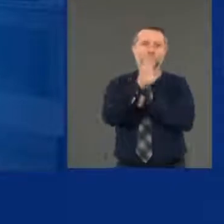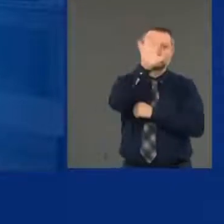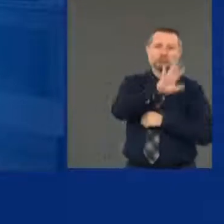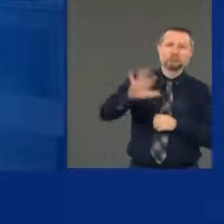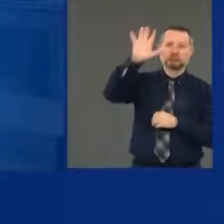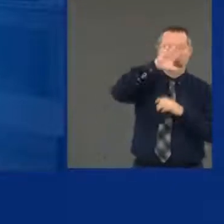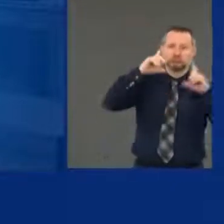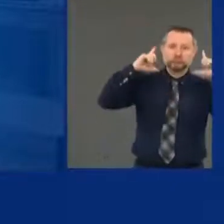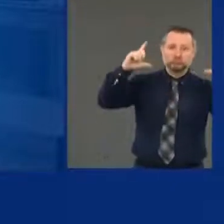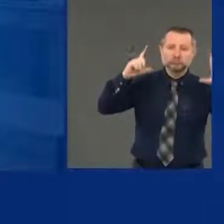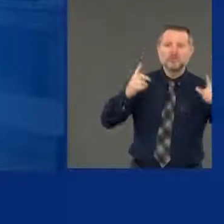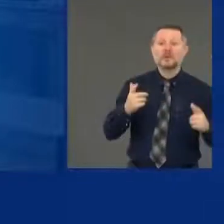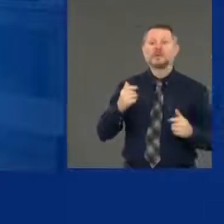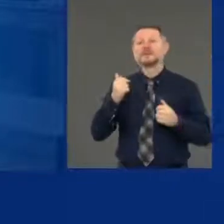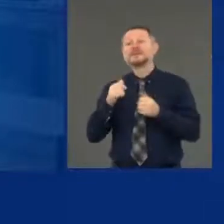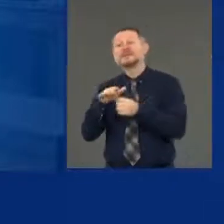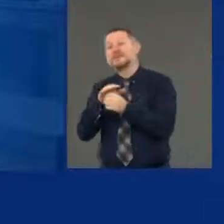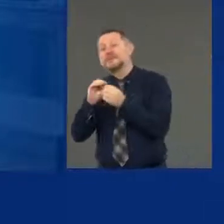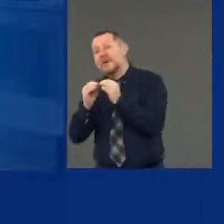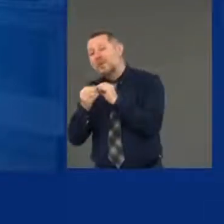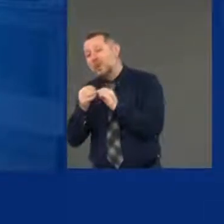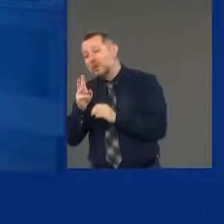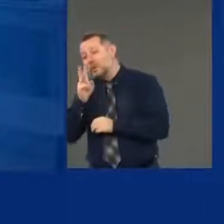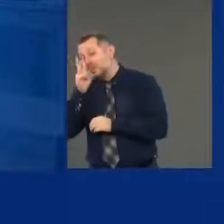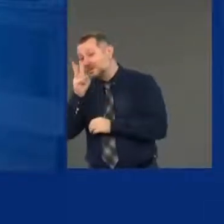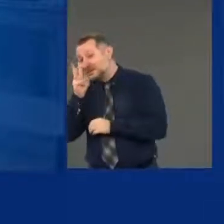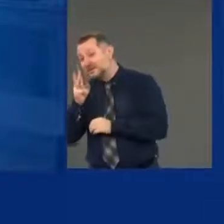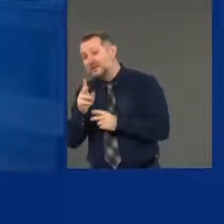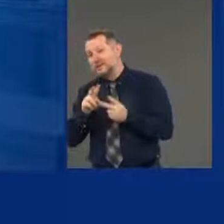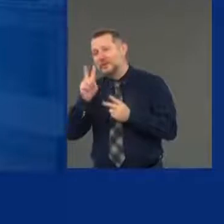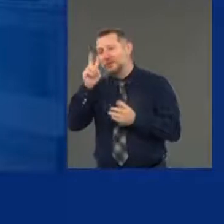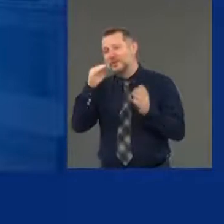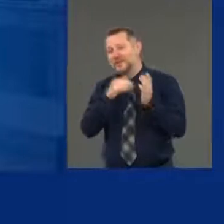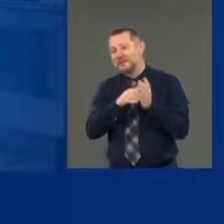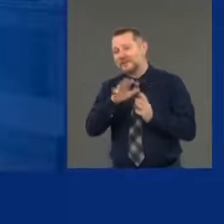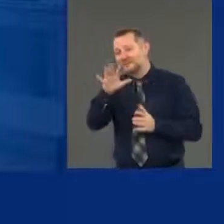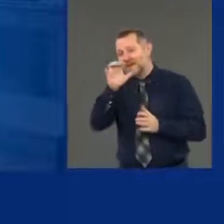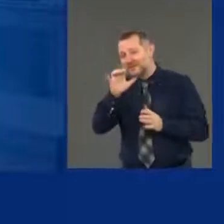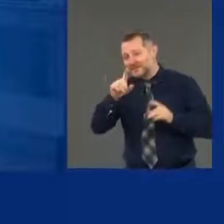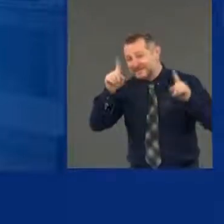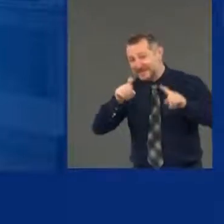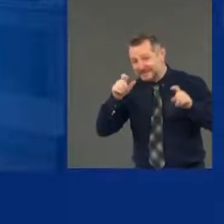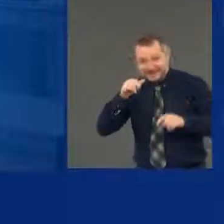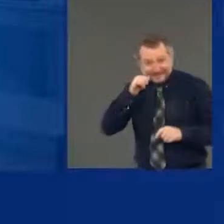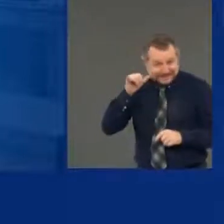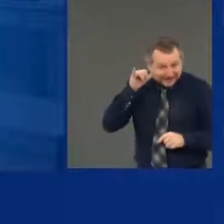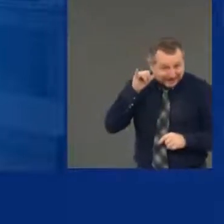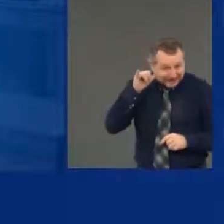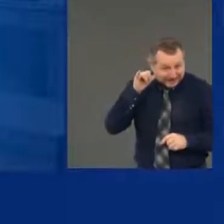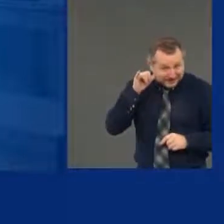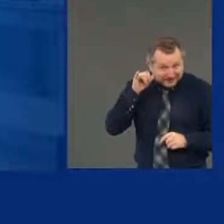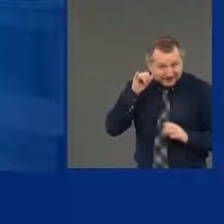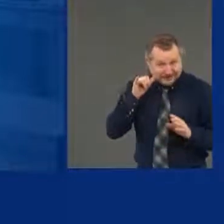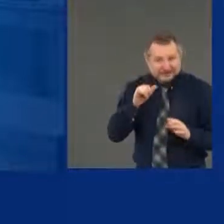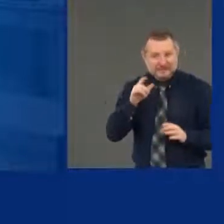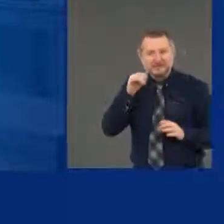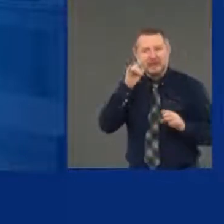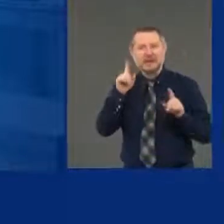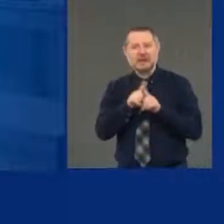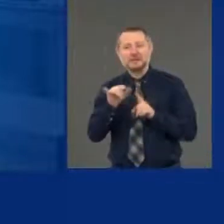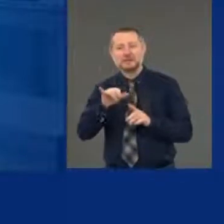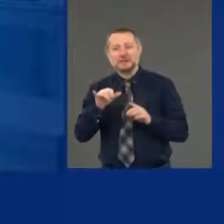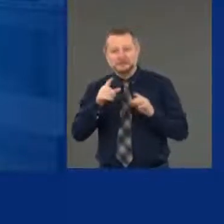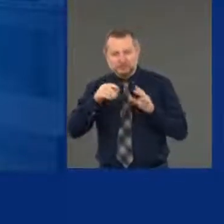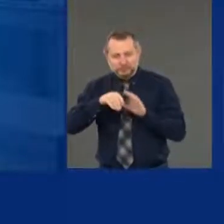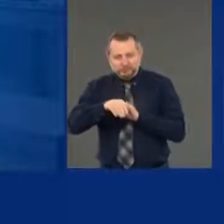by county. Westchester County, 2,500 tests yesterday, just yesterday, snapshot, 35,